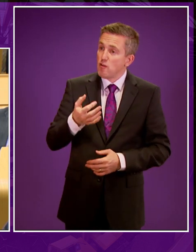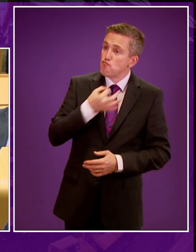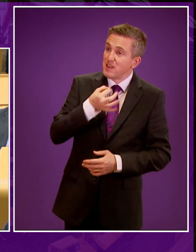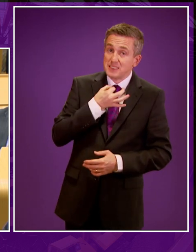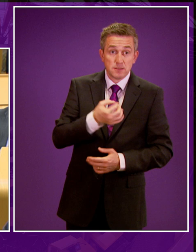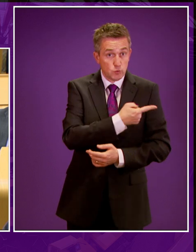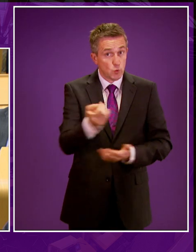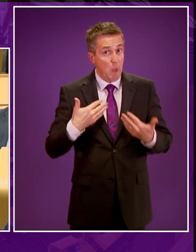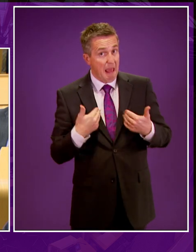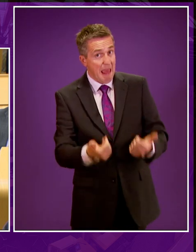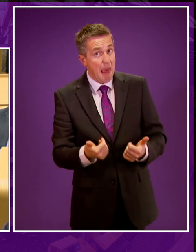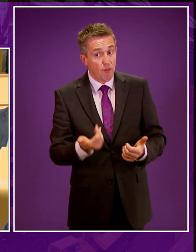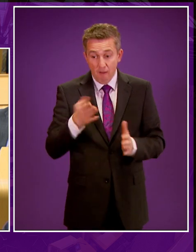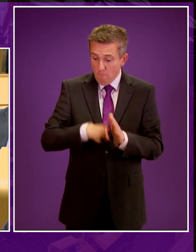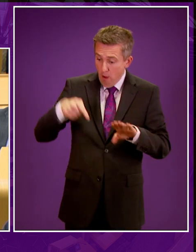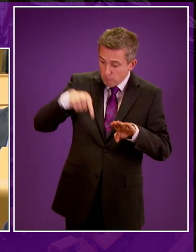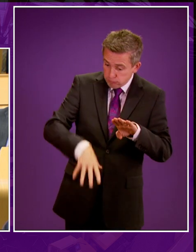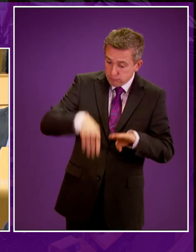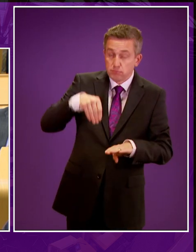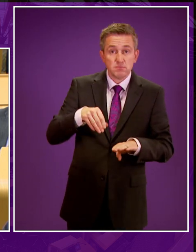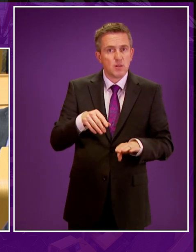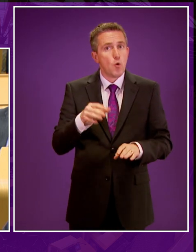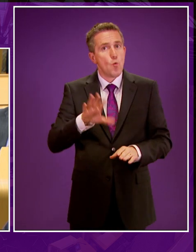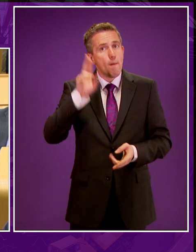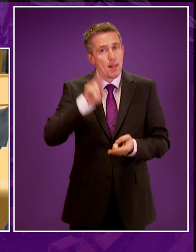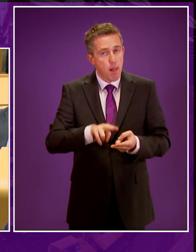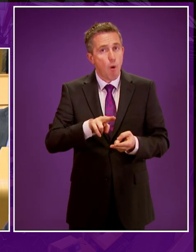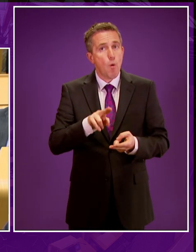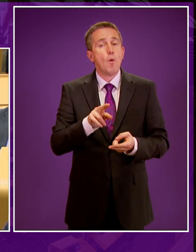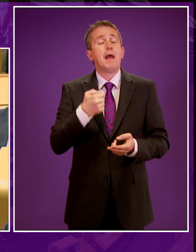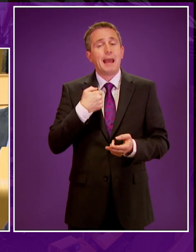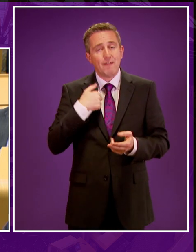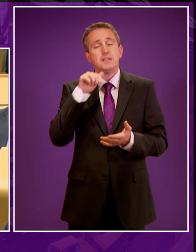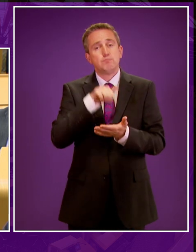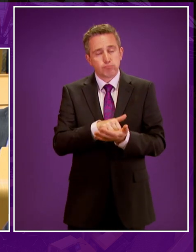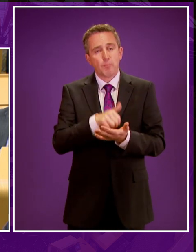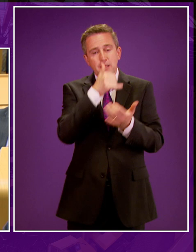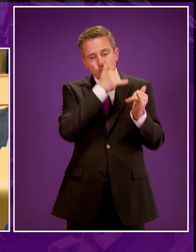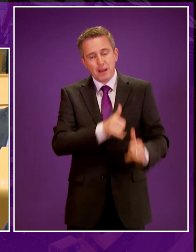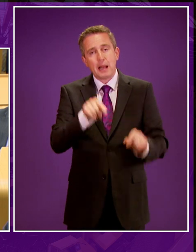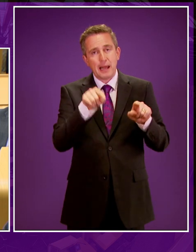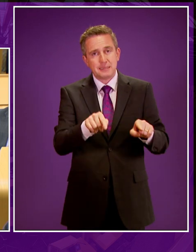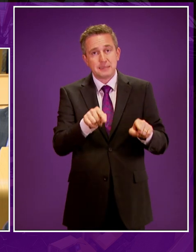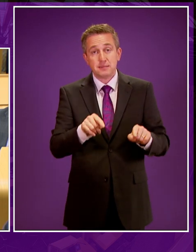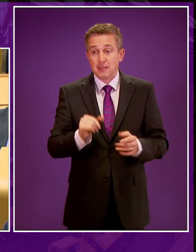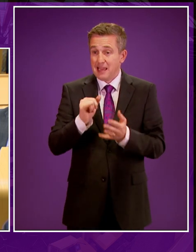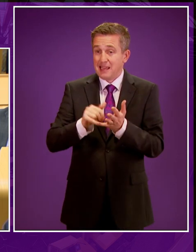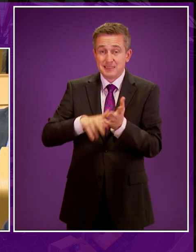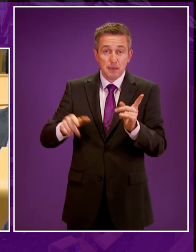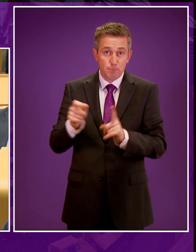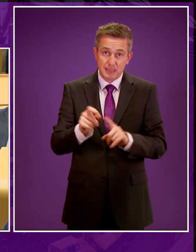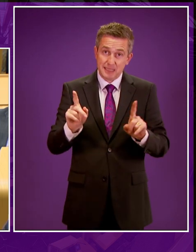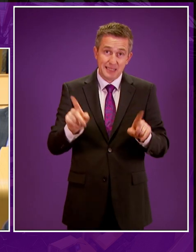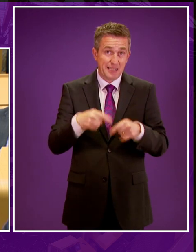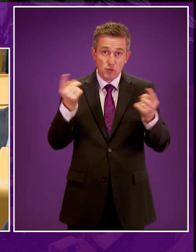associated with extraction are low if operations are properly run and regulated. Nor can the S&P credibly claim